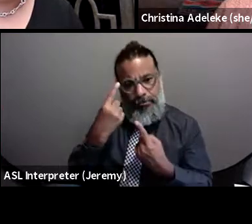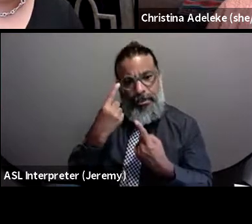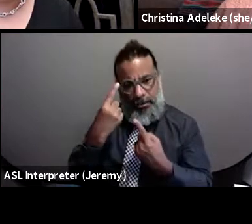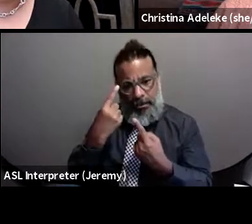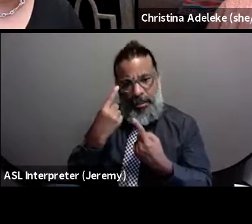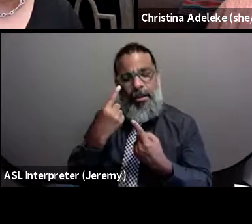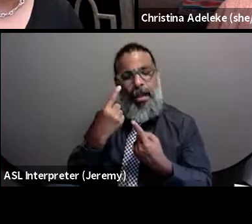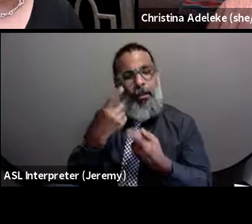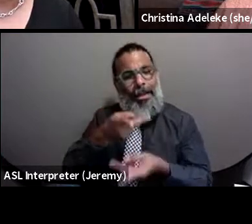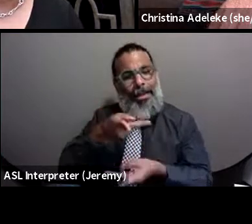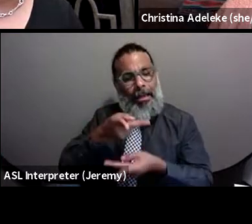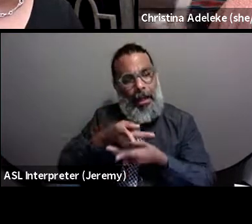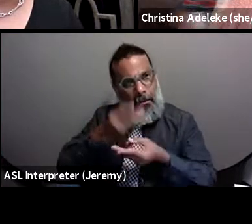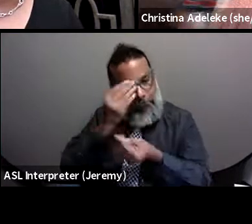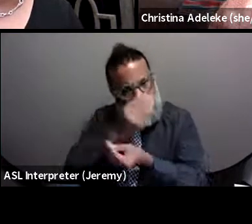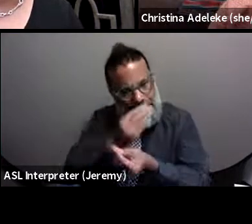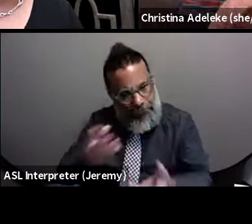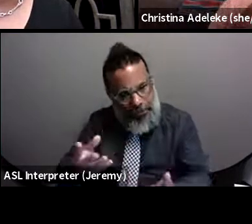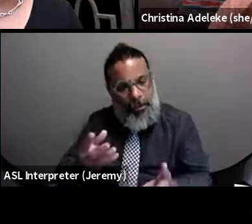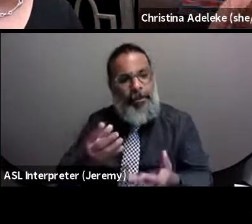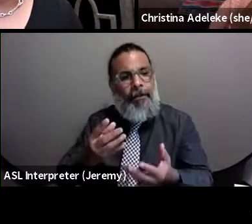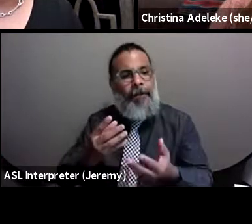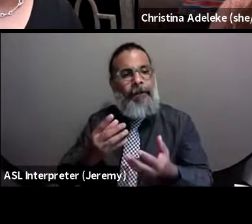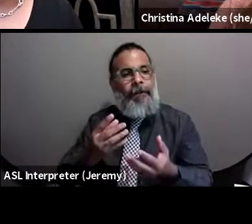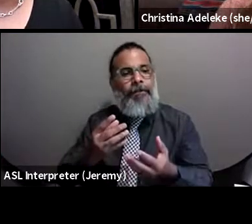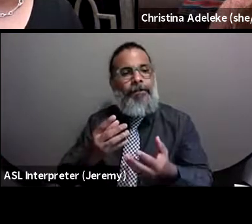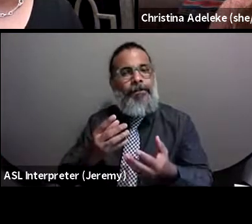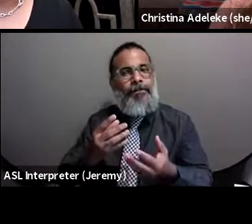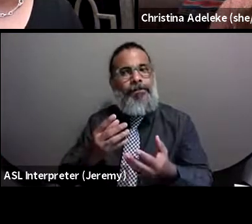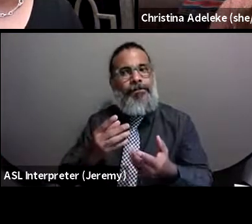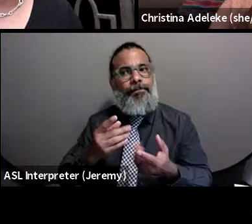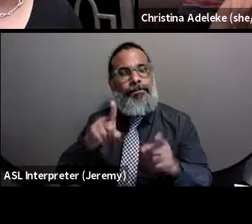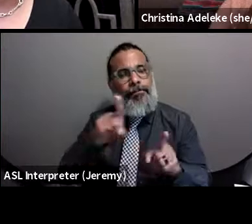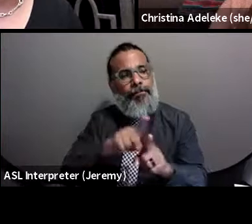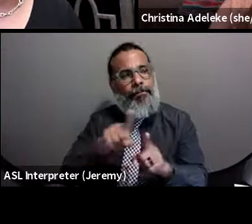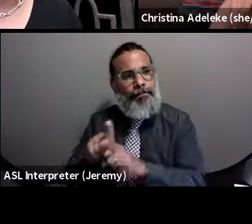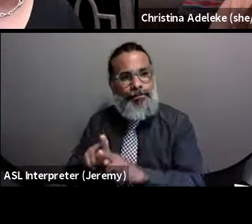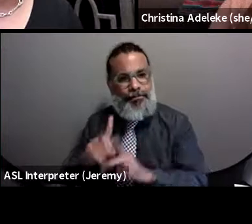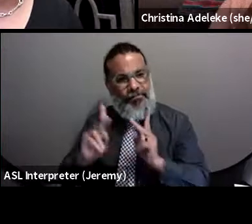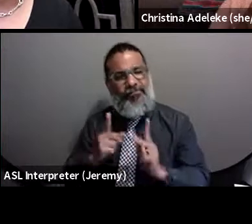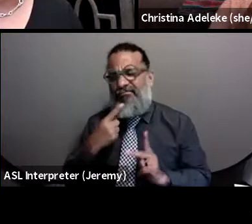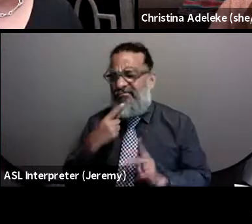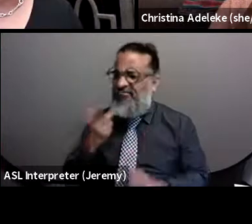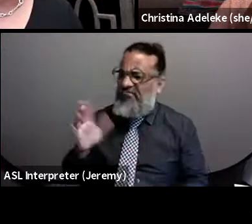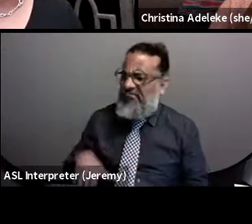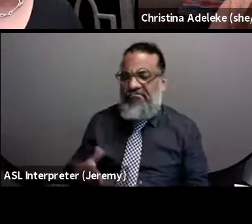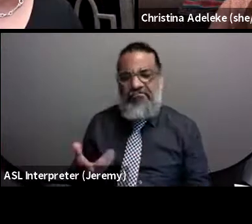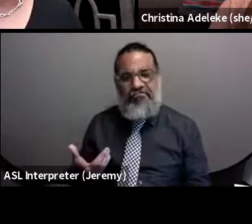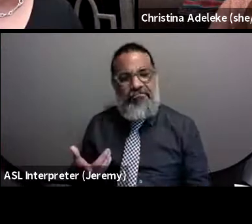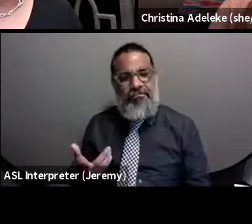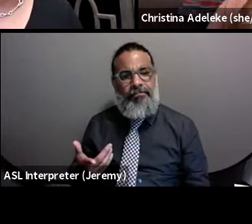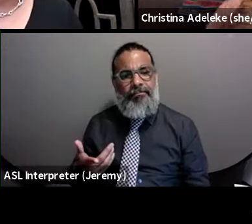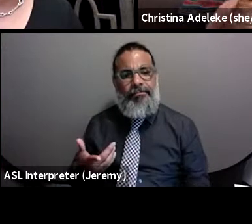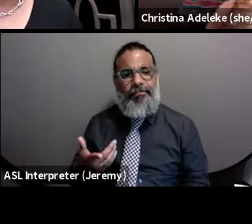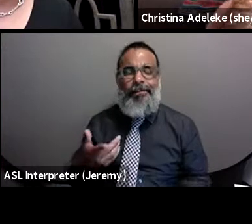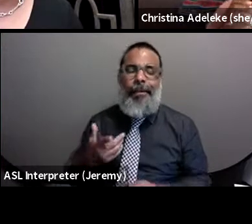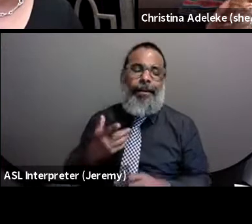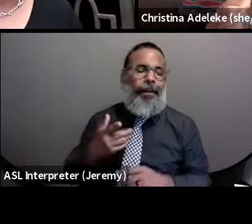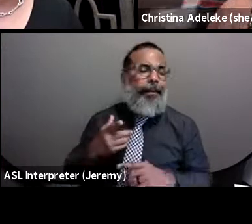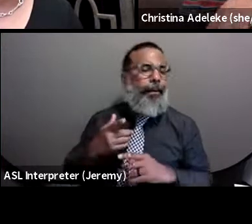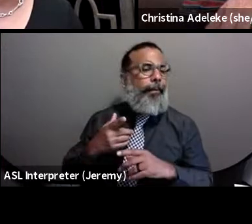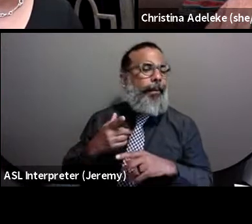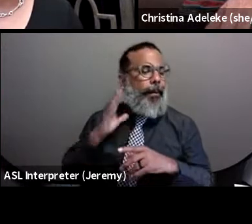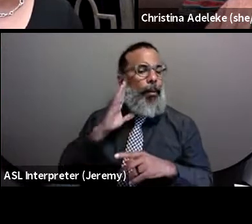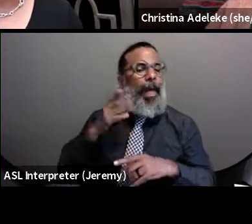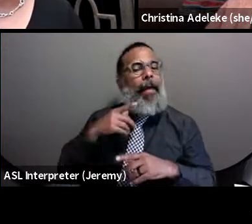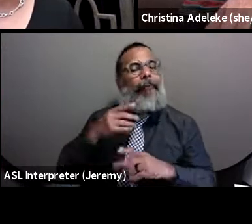keep informed, and also that, you know, we, people said, ah, well, you know, breakthrough, you get vaccinated, and,